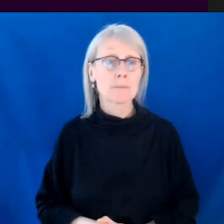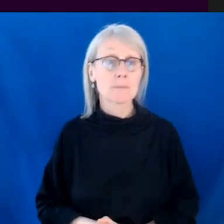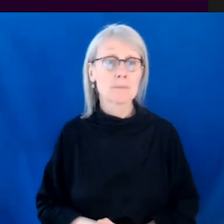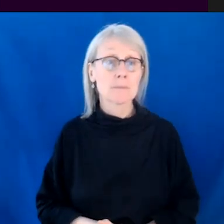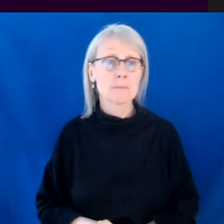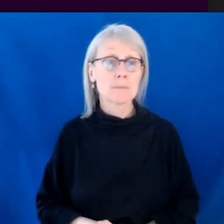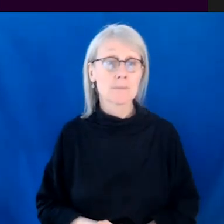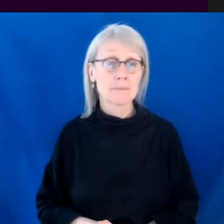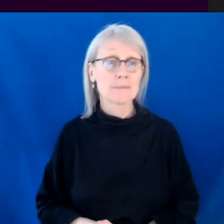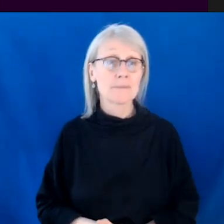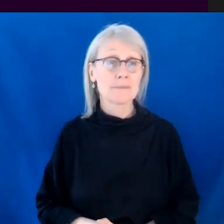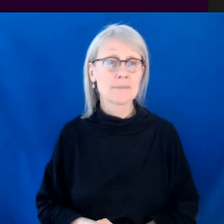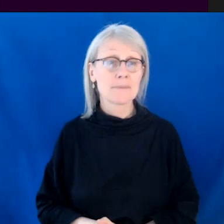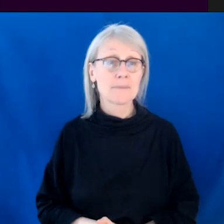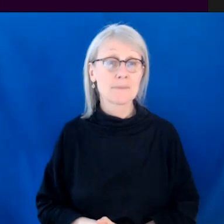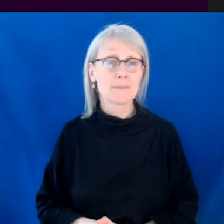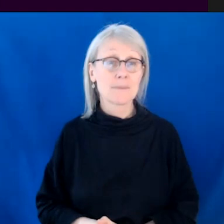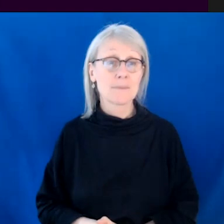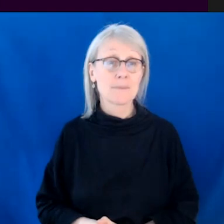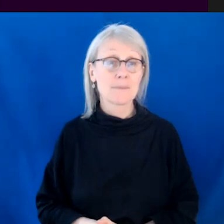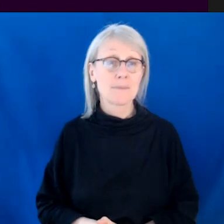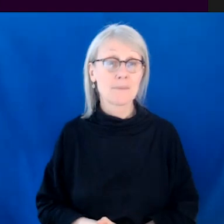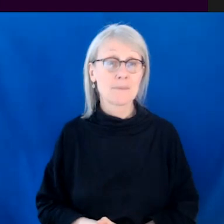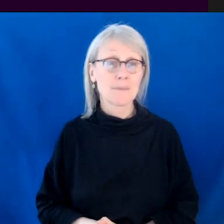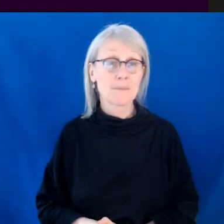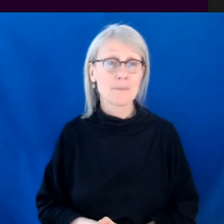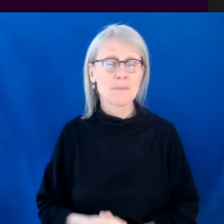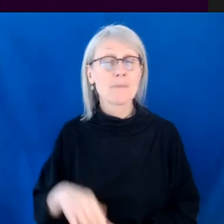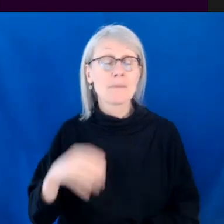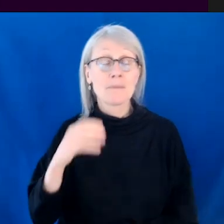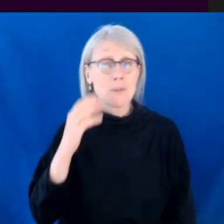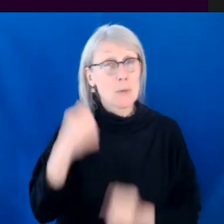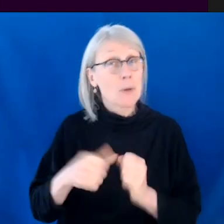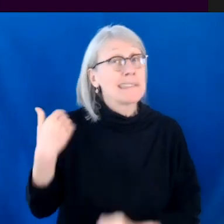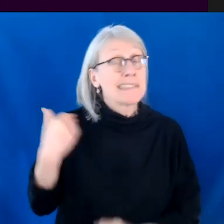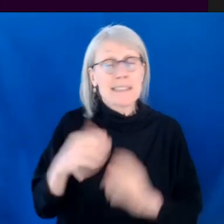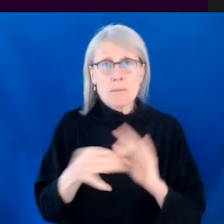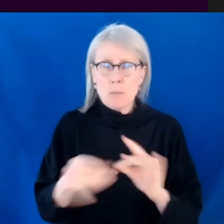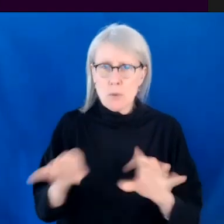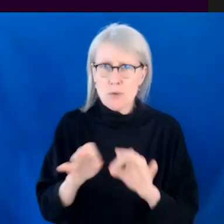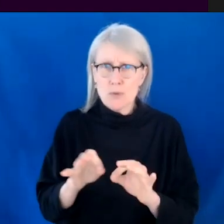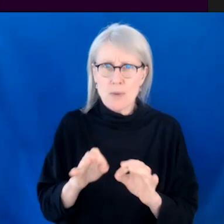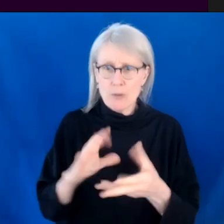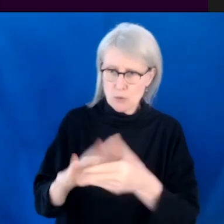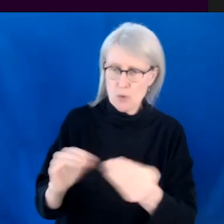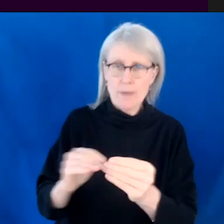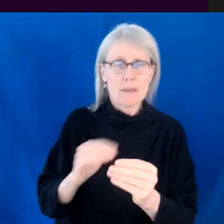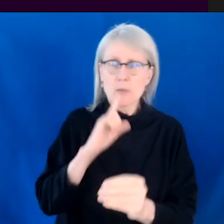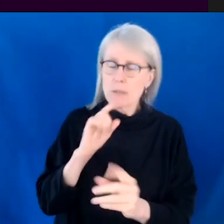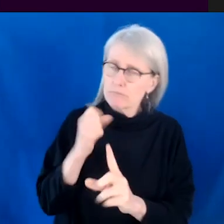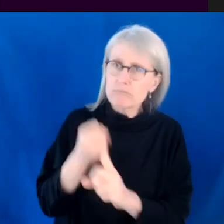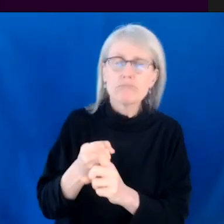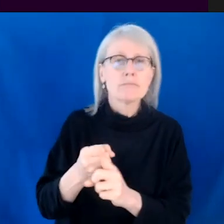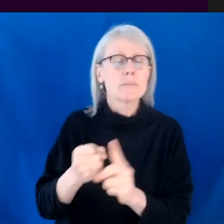a show like the Porter. It's so funny. Cause I feel like I'm talking, was talking about authenticity and specificity, but sometimes that can make